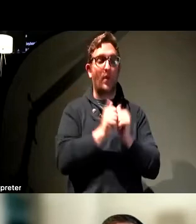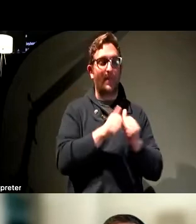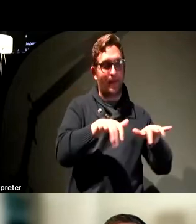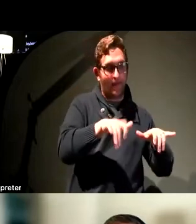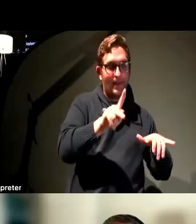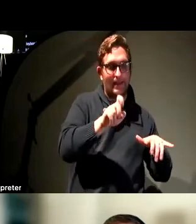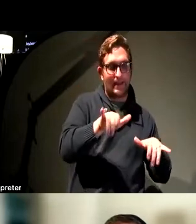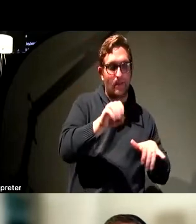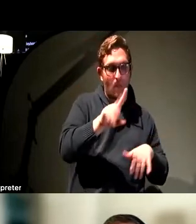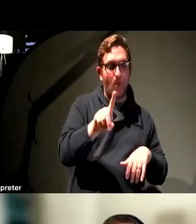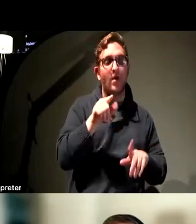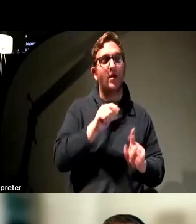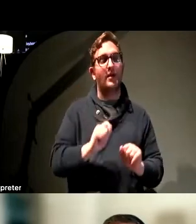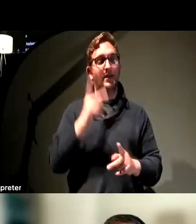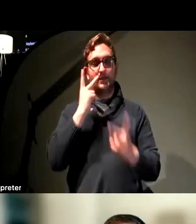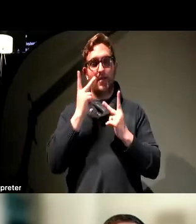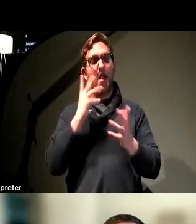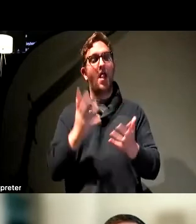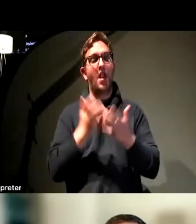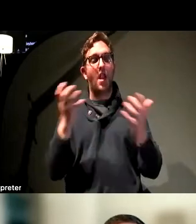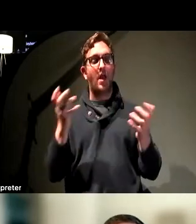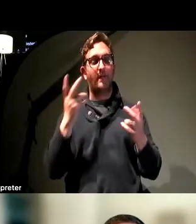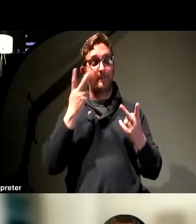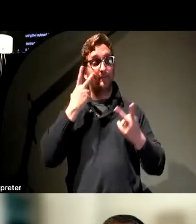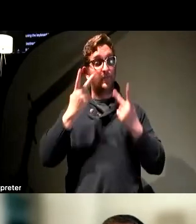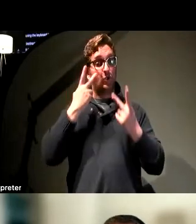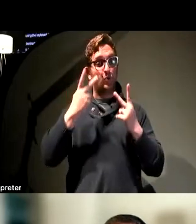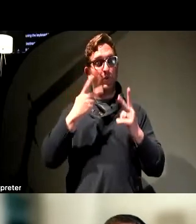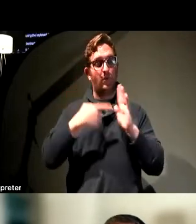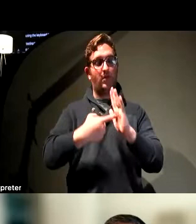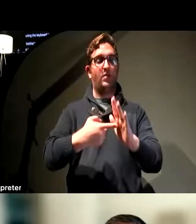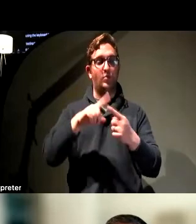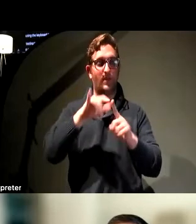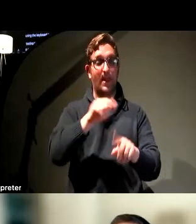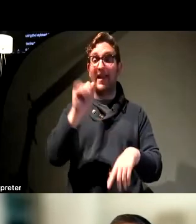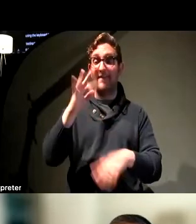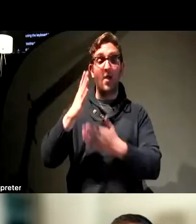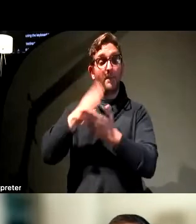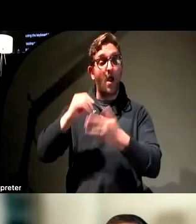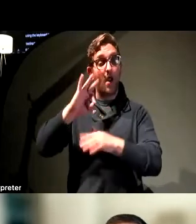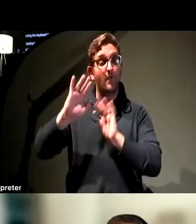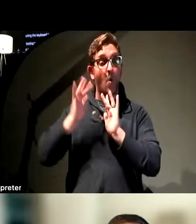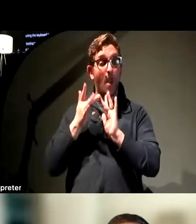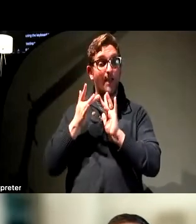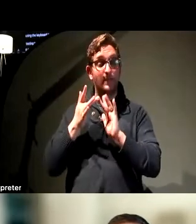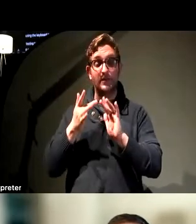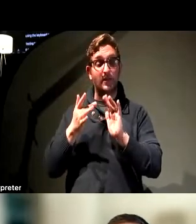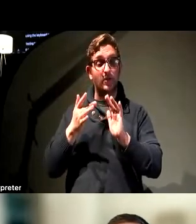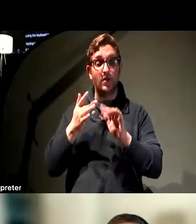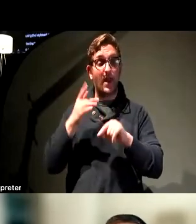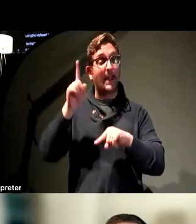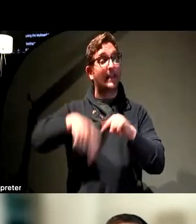see, because there are a lot of visual cues to this. And if there are parts of a website that are not at all available to a screen reader,